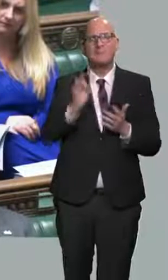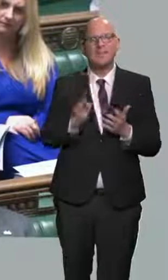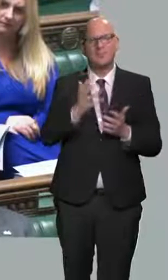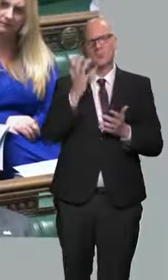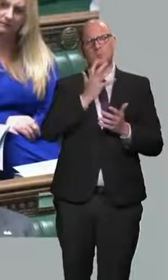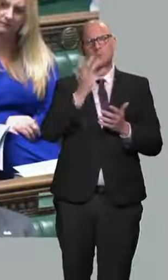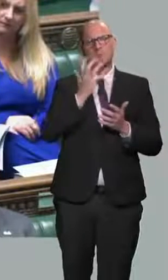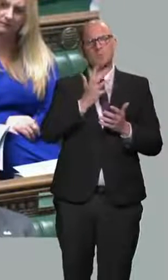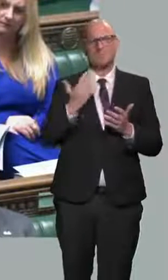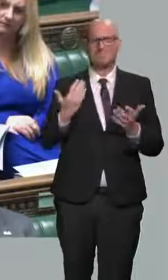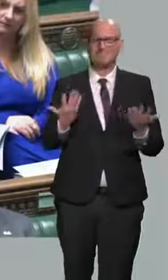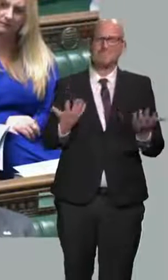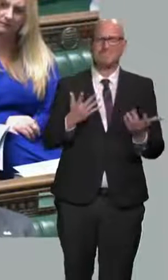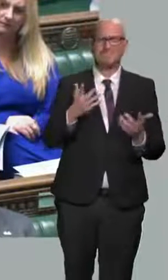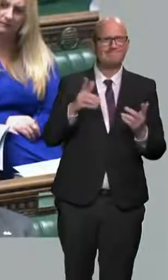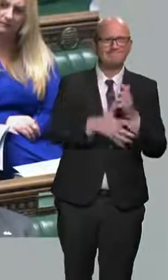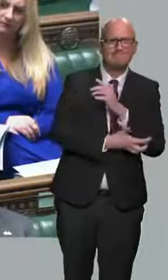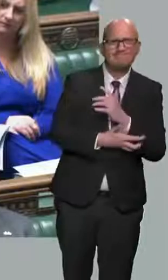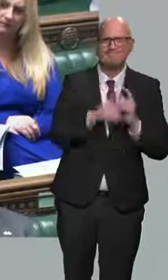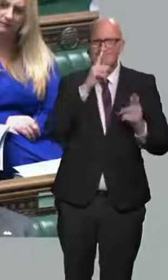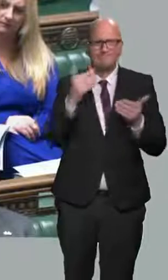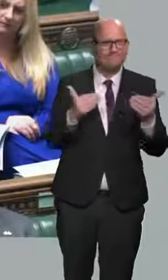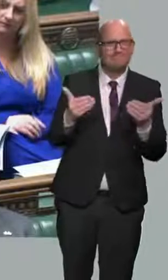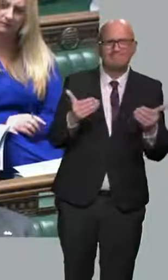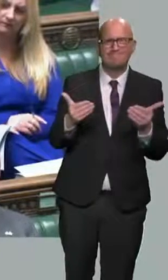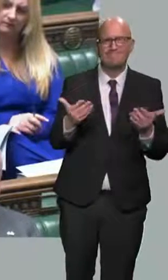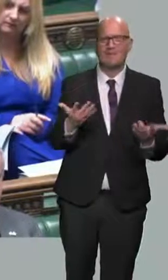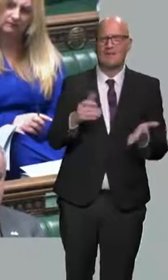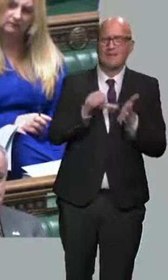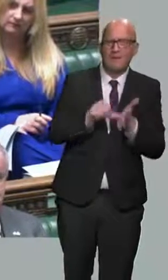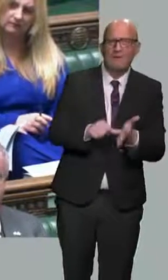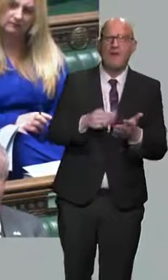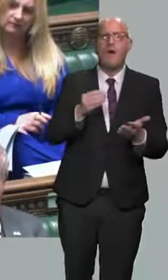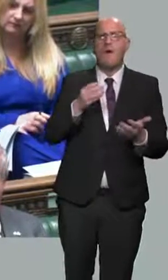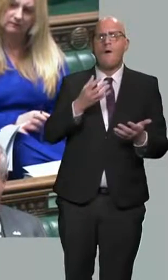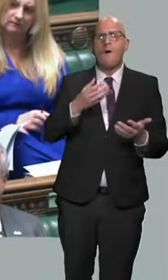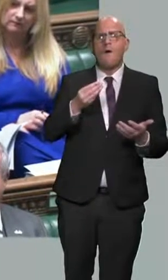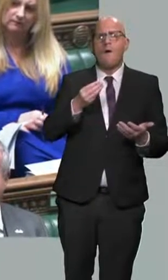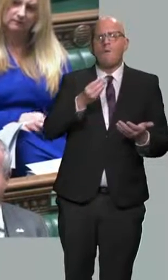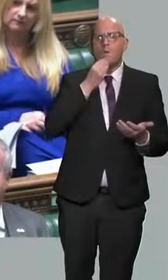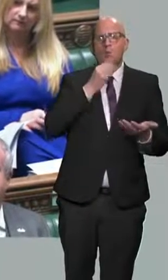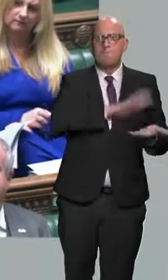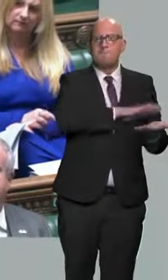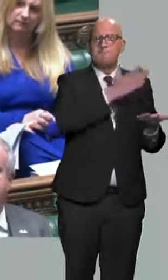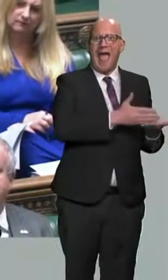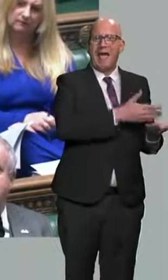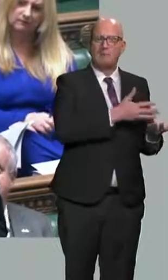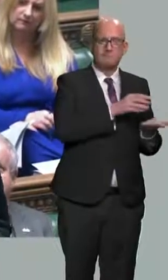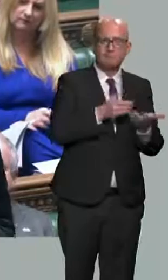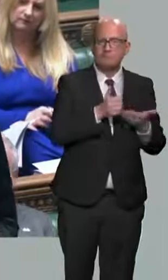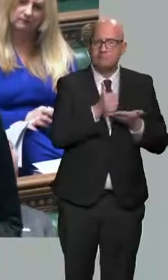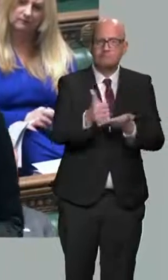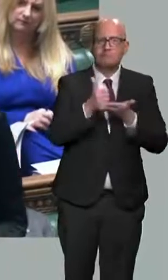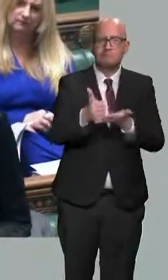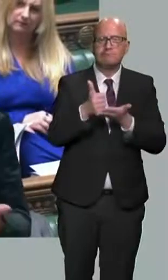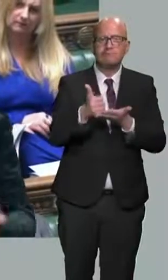hardest. Food prices rising, especially for the basics, and food banks seeing record numbers of people coming through